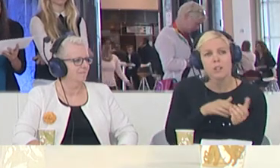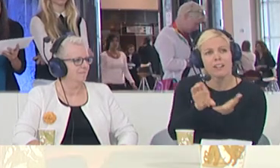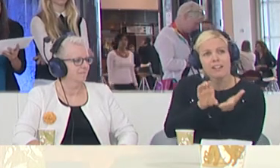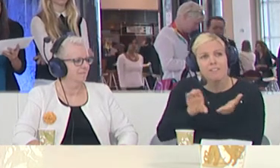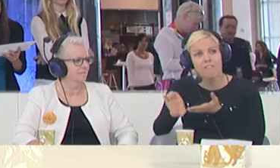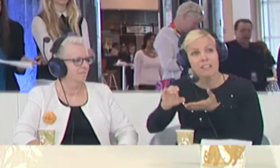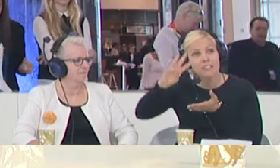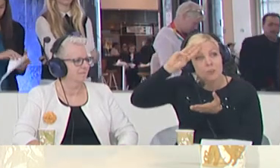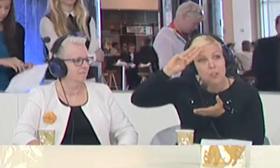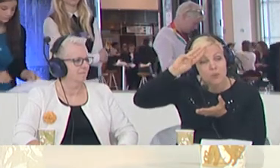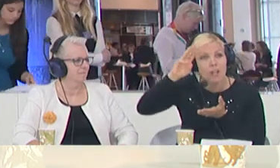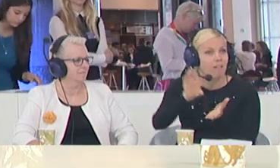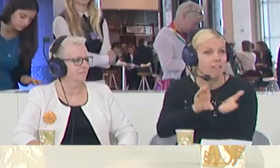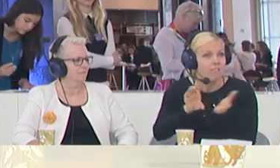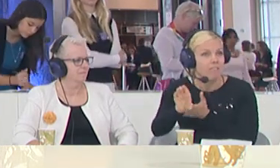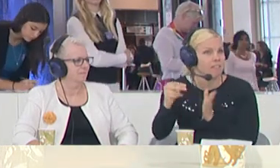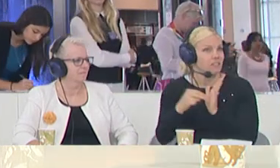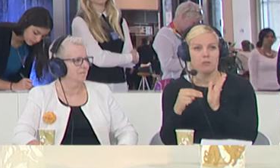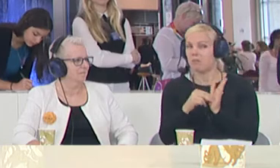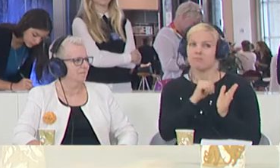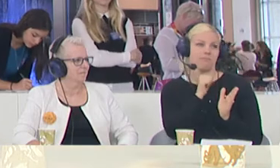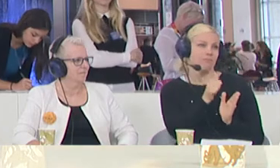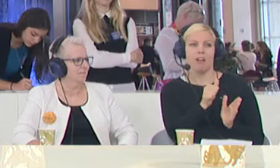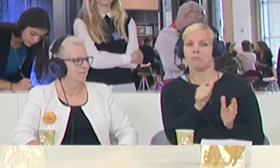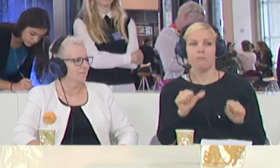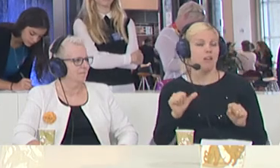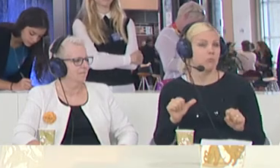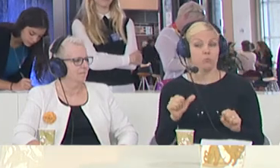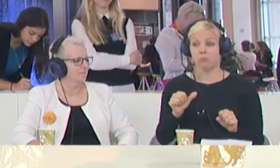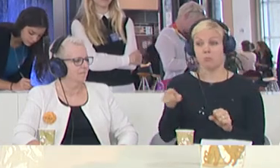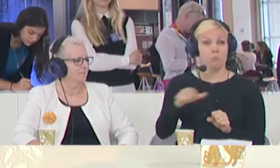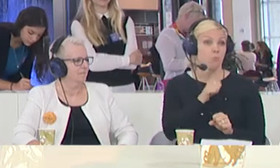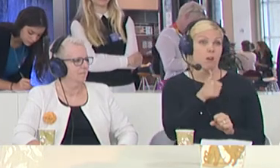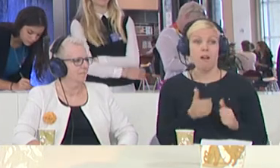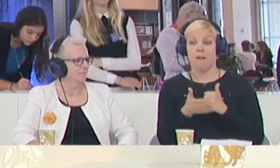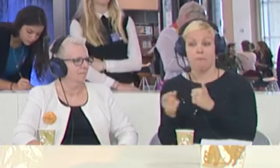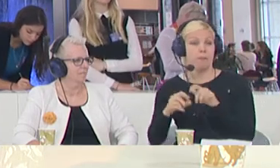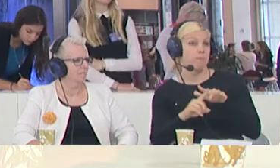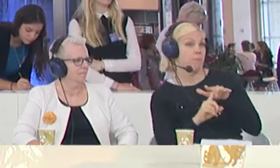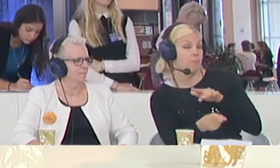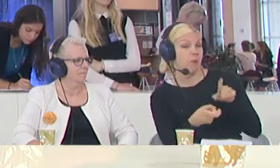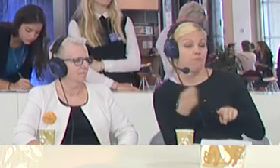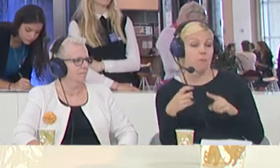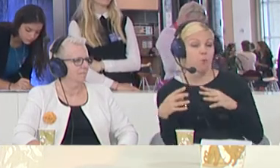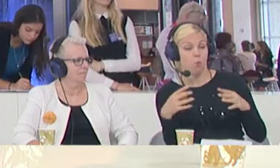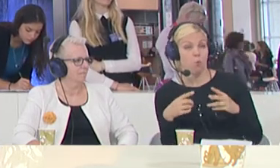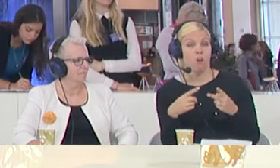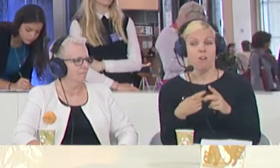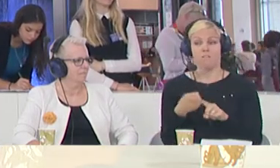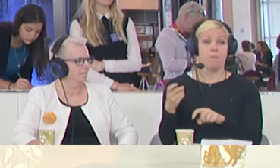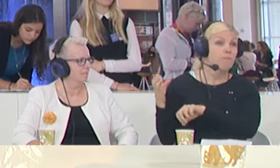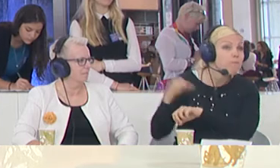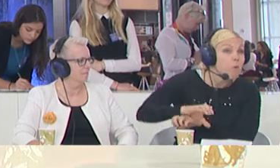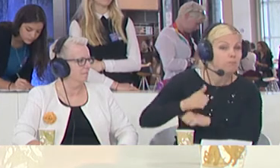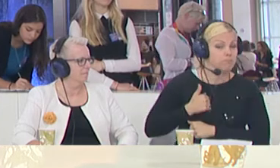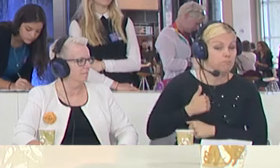not going to stop anybody from fleeing a war or a dictatorship or from forced military service and things. There you can't do